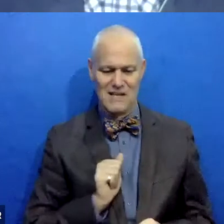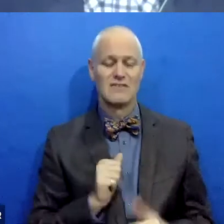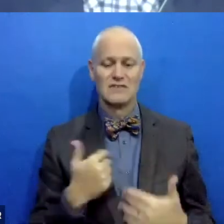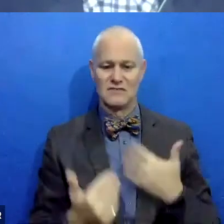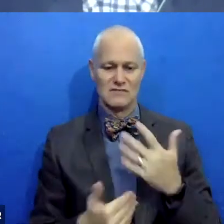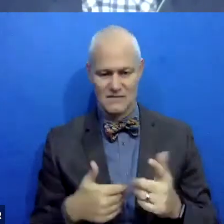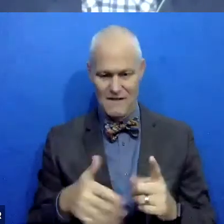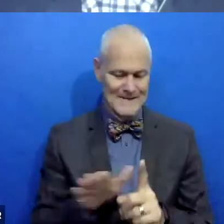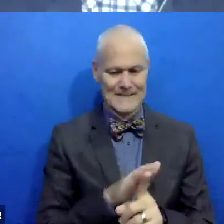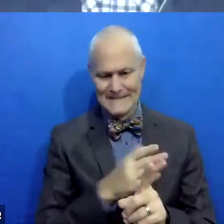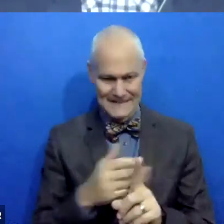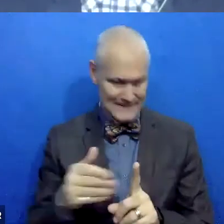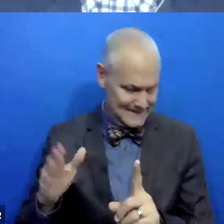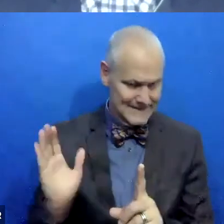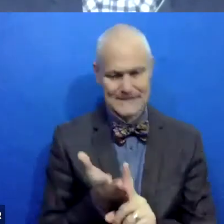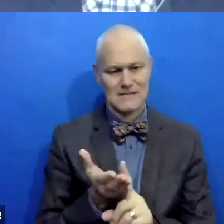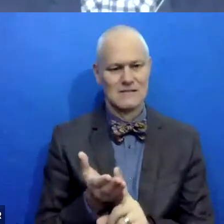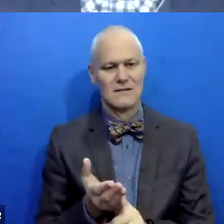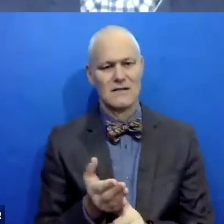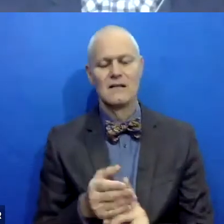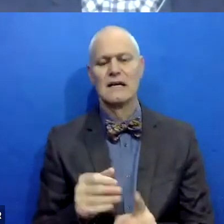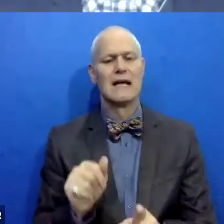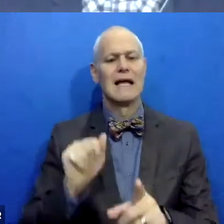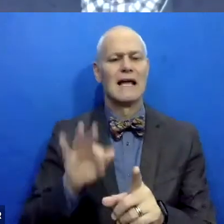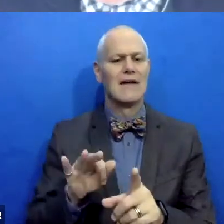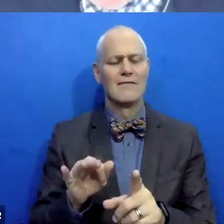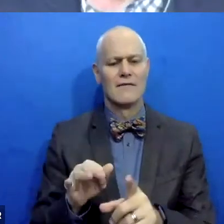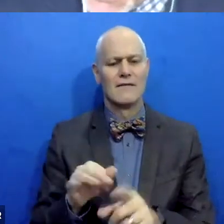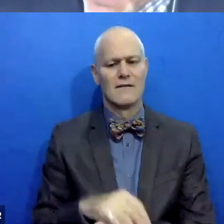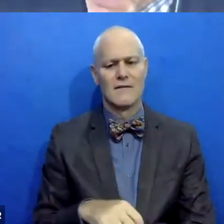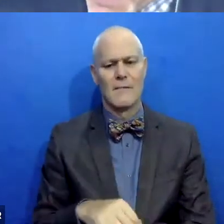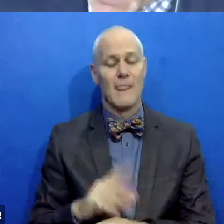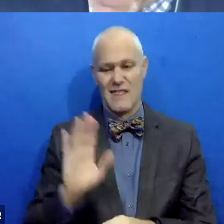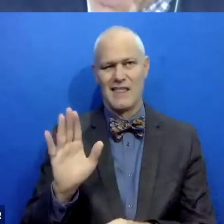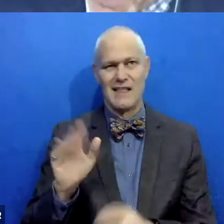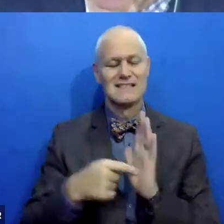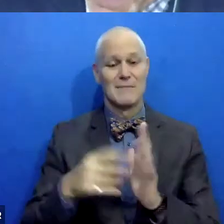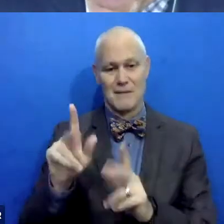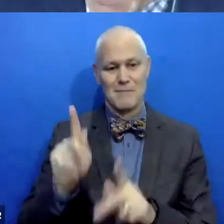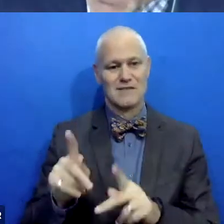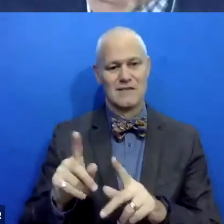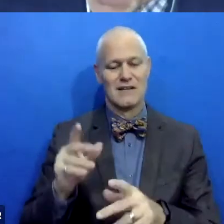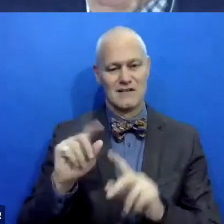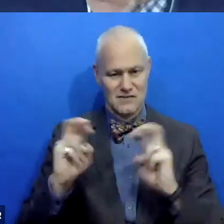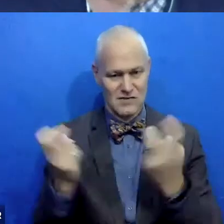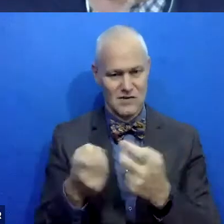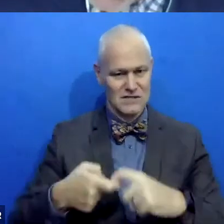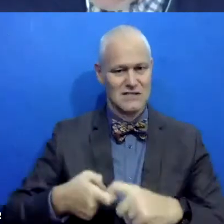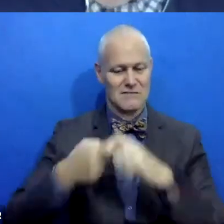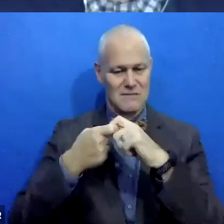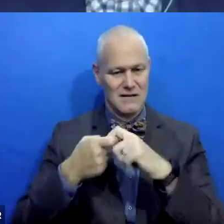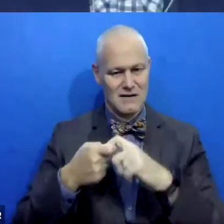if the, the person I referred to a few minutes ago, whose circle is suspended, um, has, has